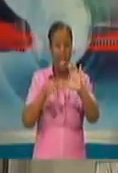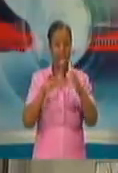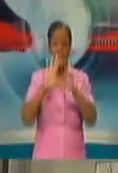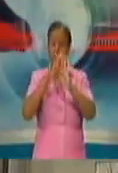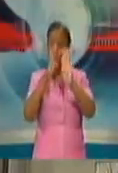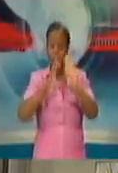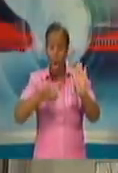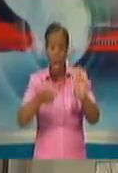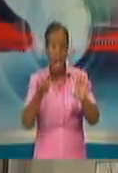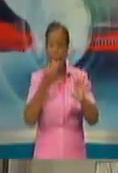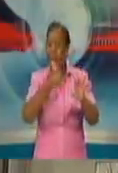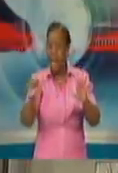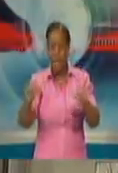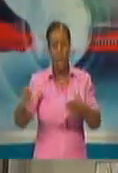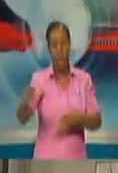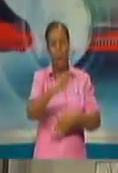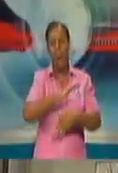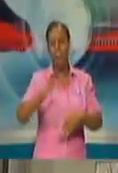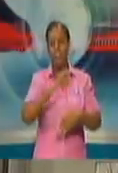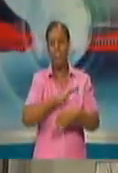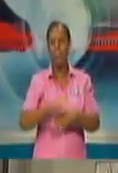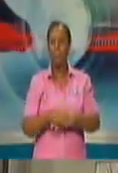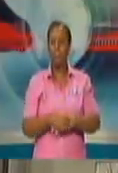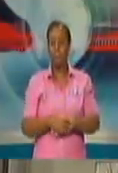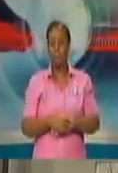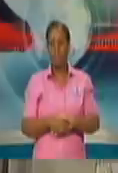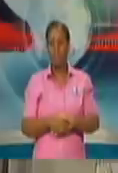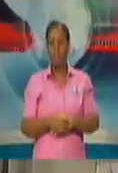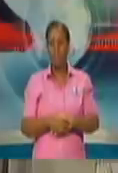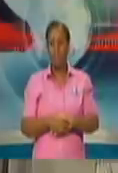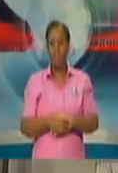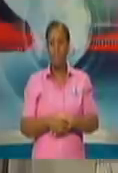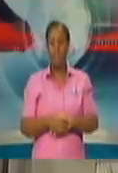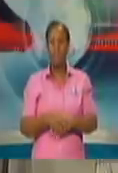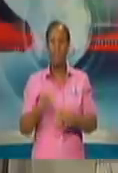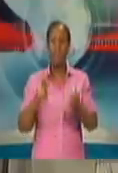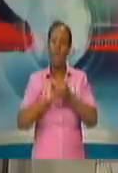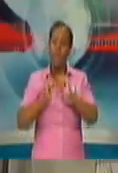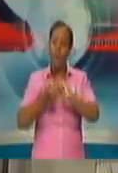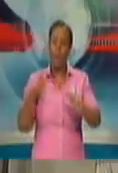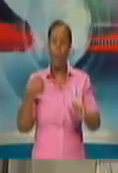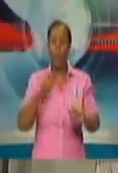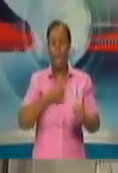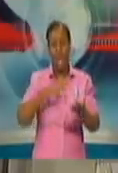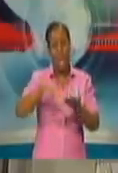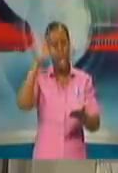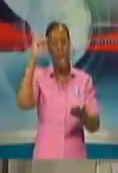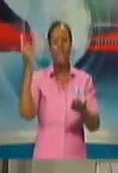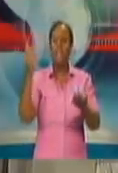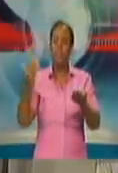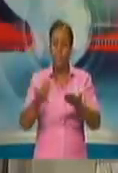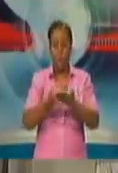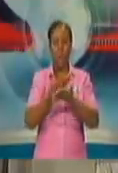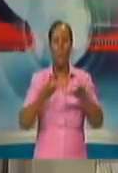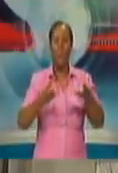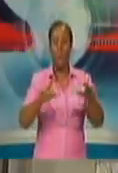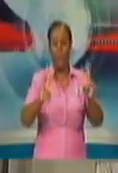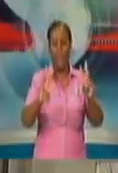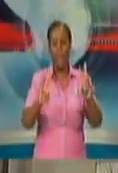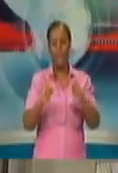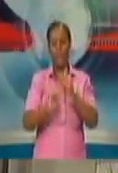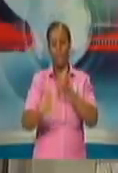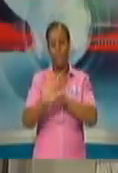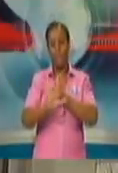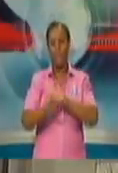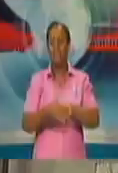measures for the new normal. This is the new normal. And this is where Mr. and Mrs. Trinidadian, Mr. and Mrs.